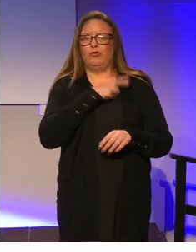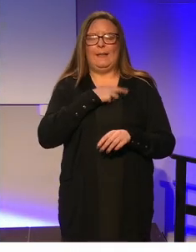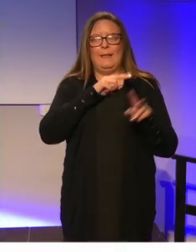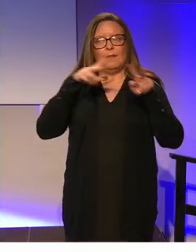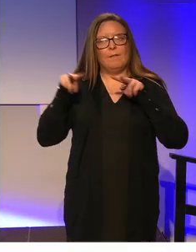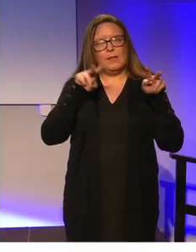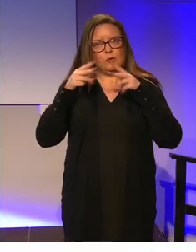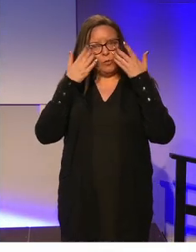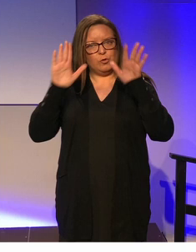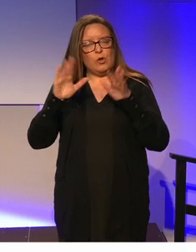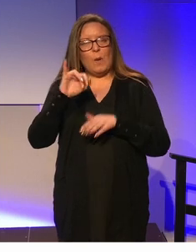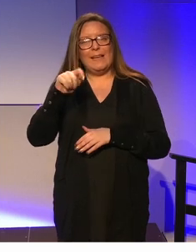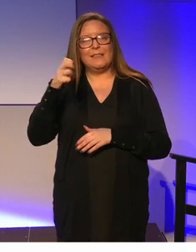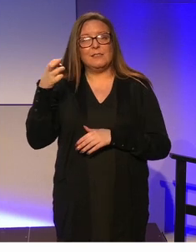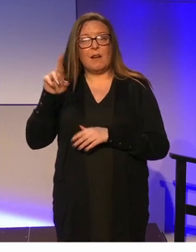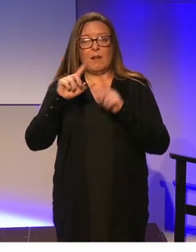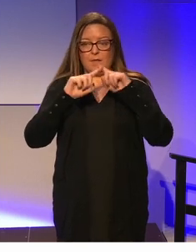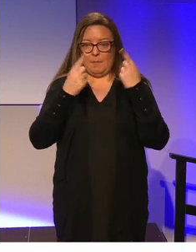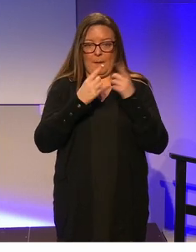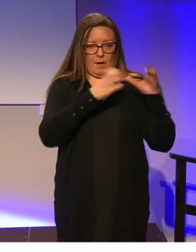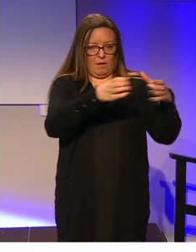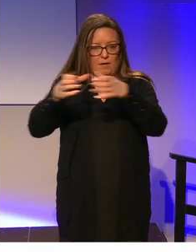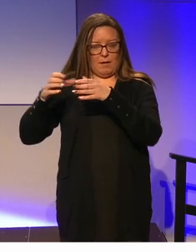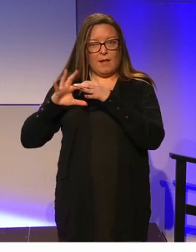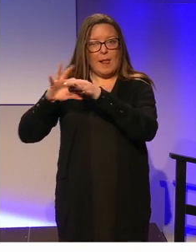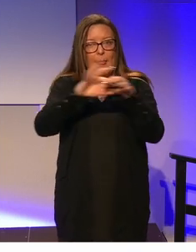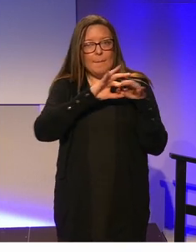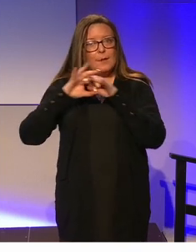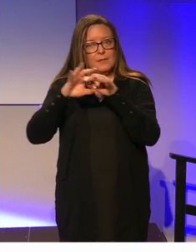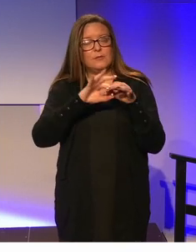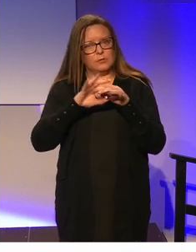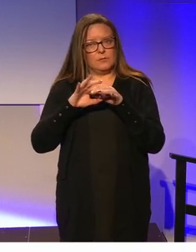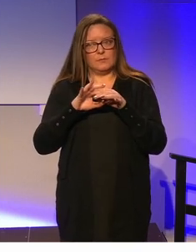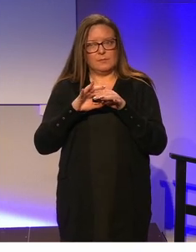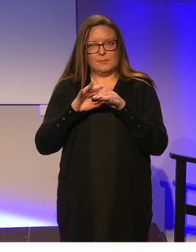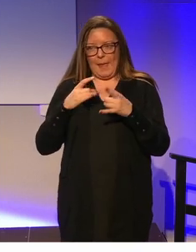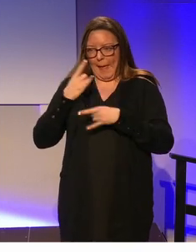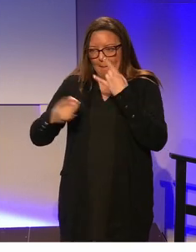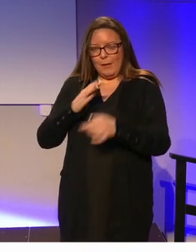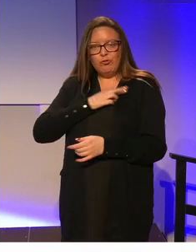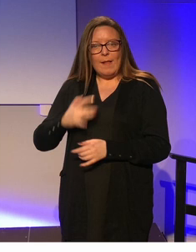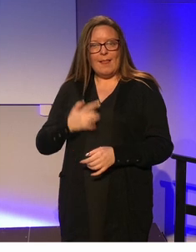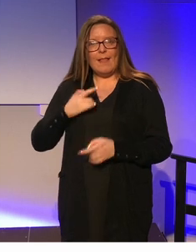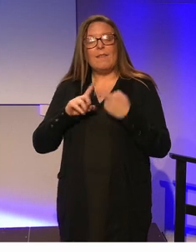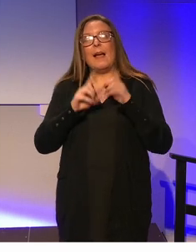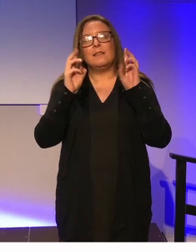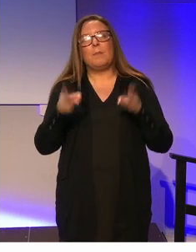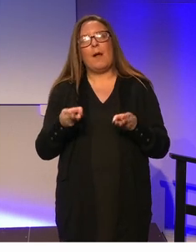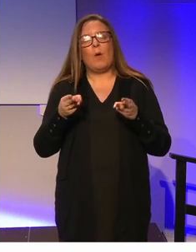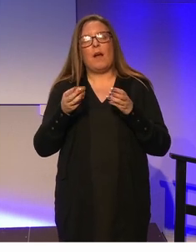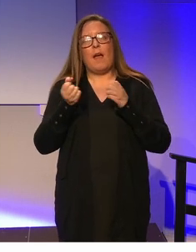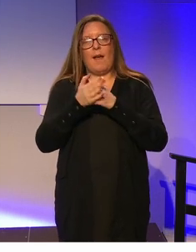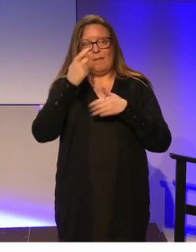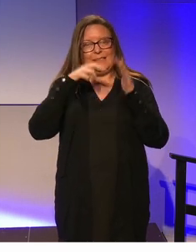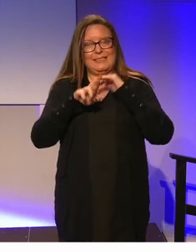interdepartmental collaboration and its power when it translates onto the into the ground, but also the power of teacher education in